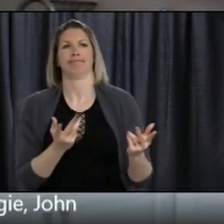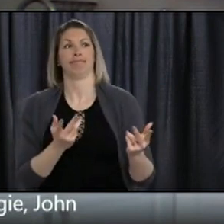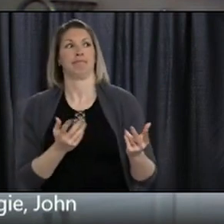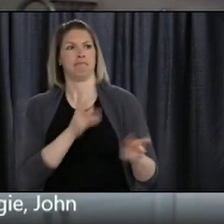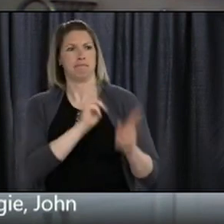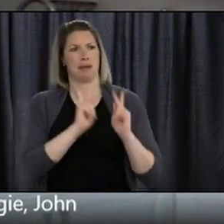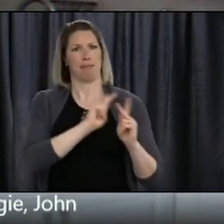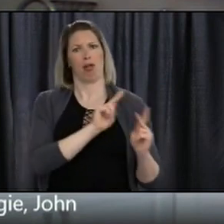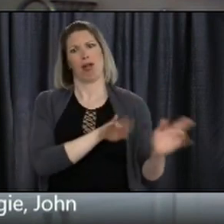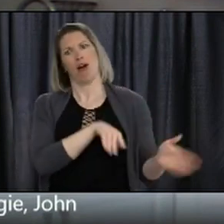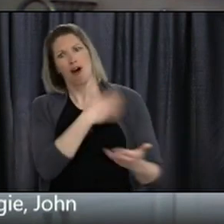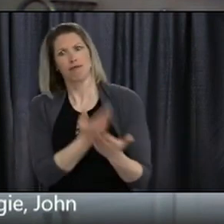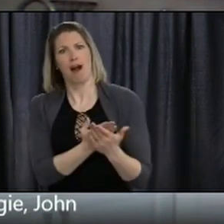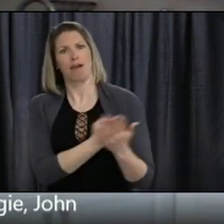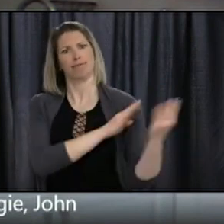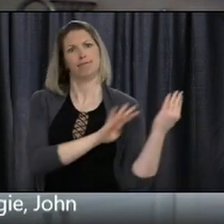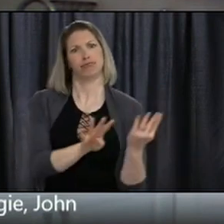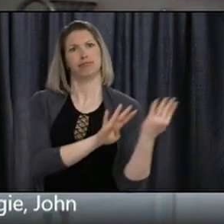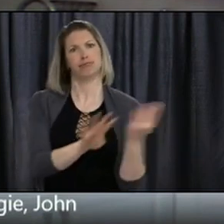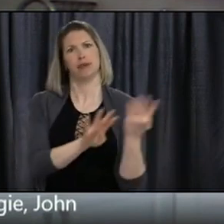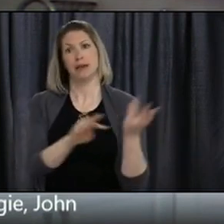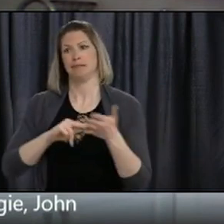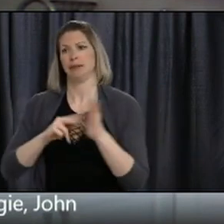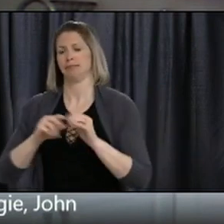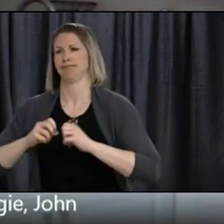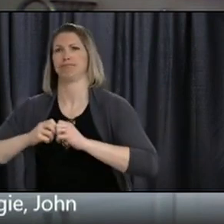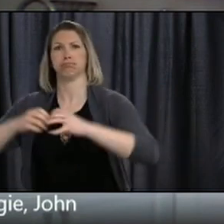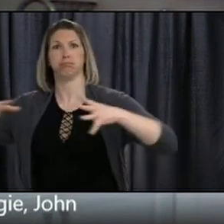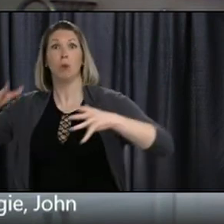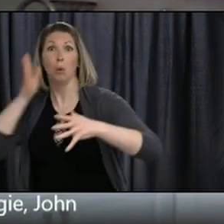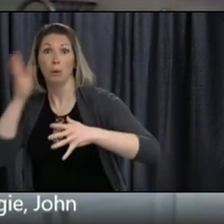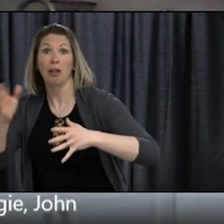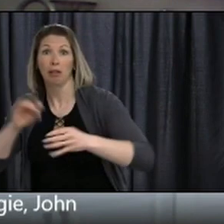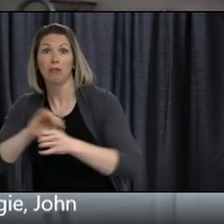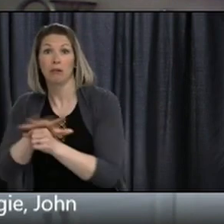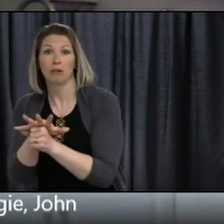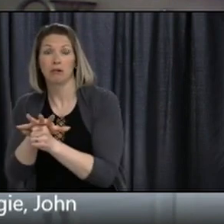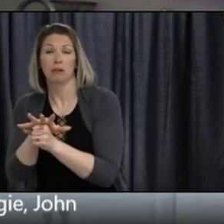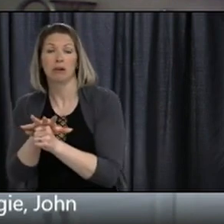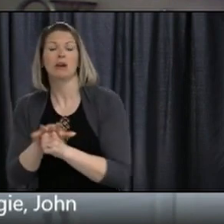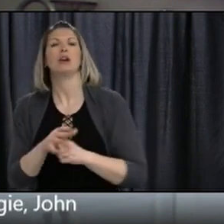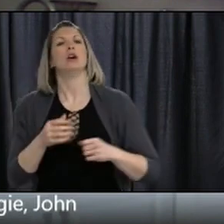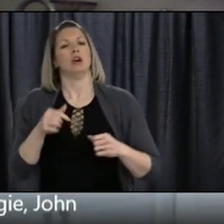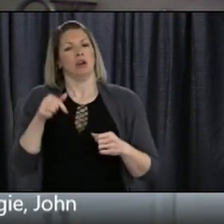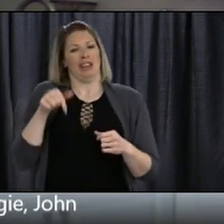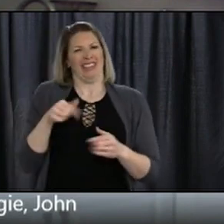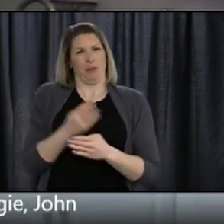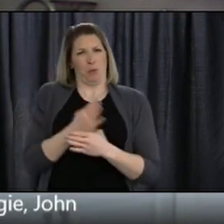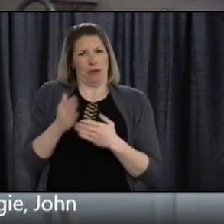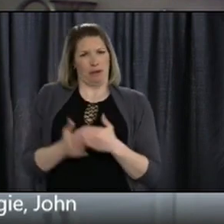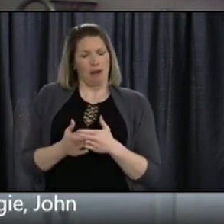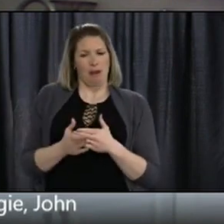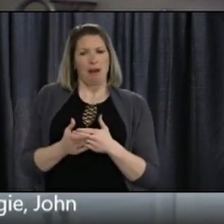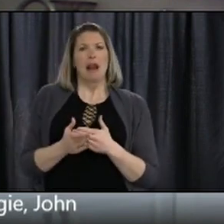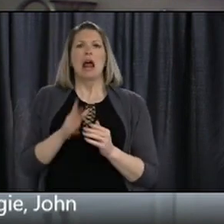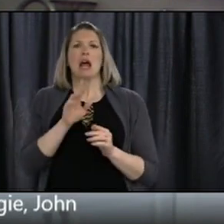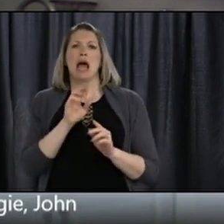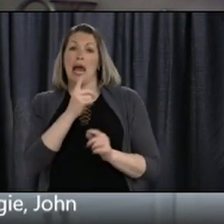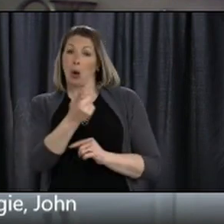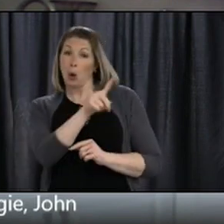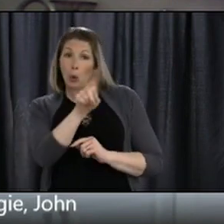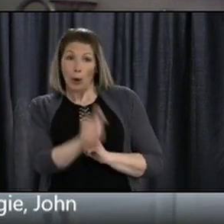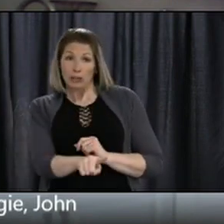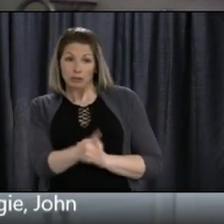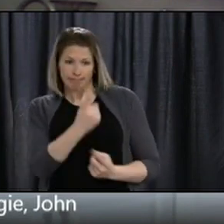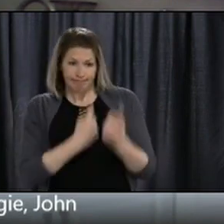put in place that will be ready over the weekend to deal with a lot of the questions that you have and that our MHAs and